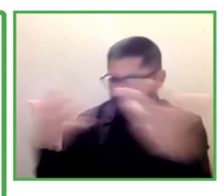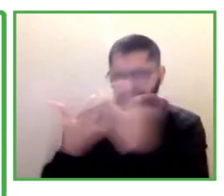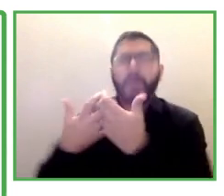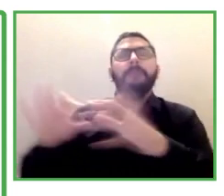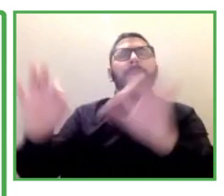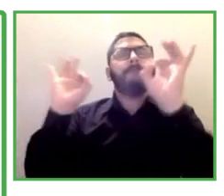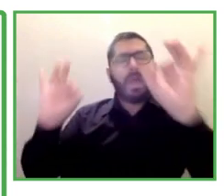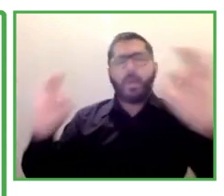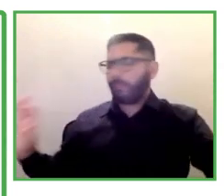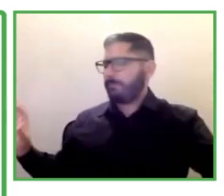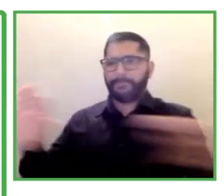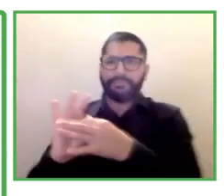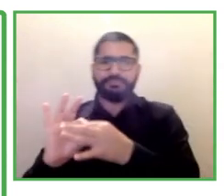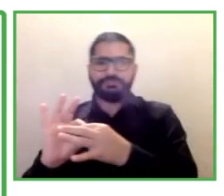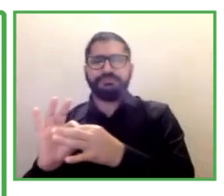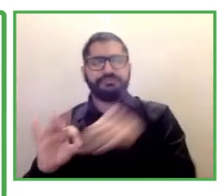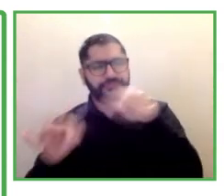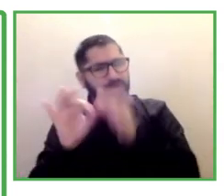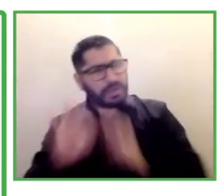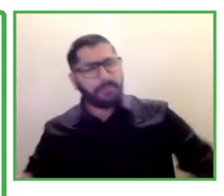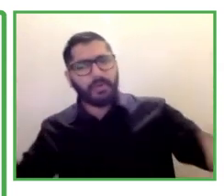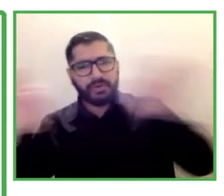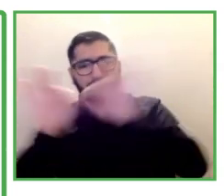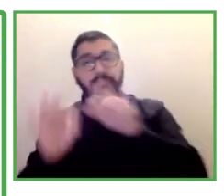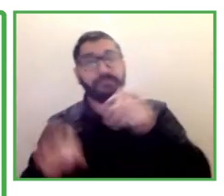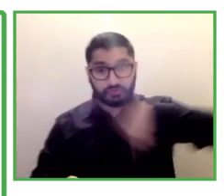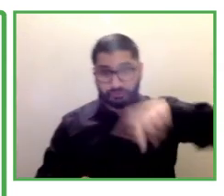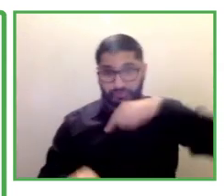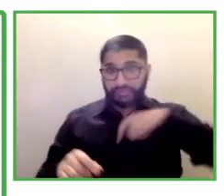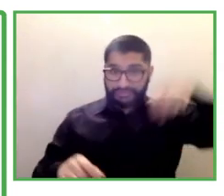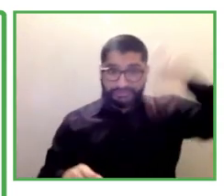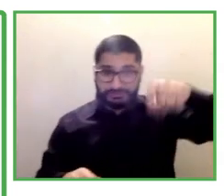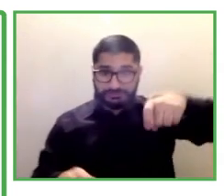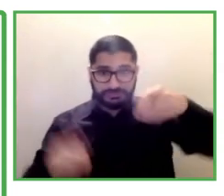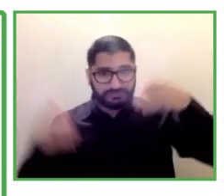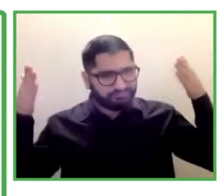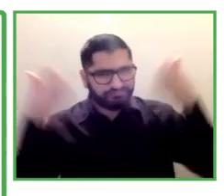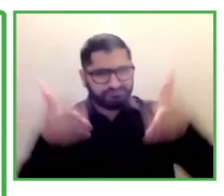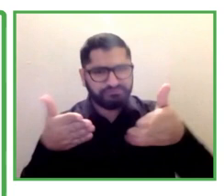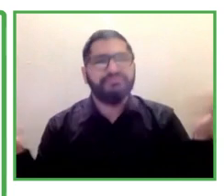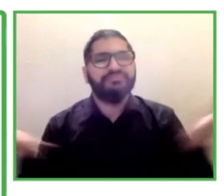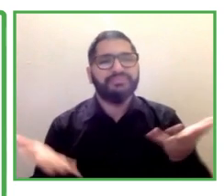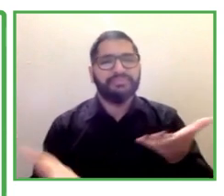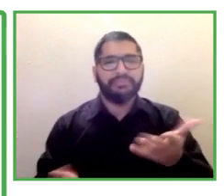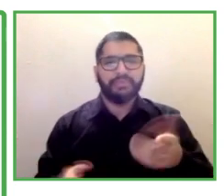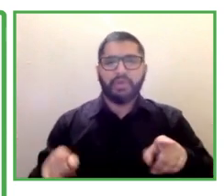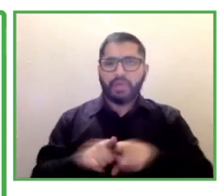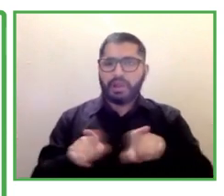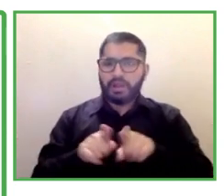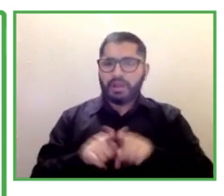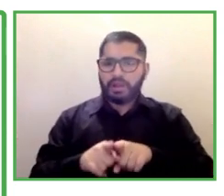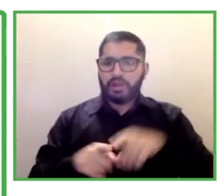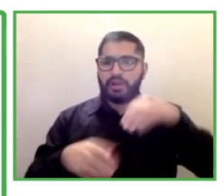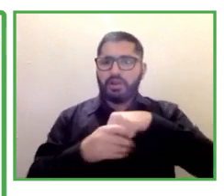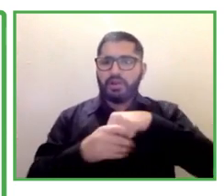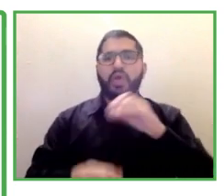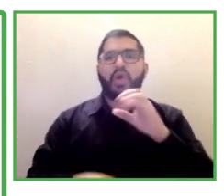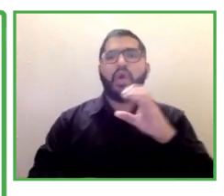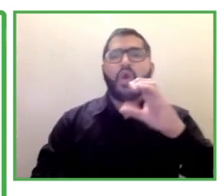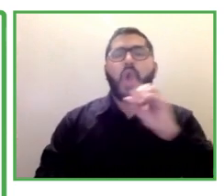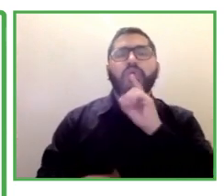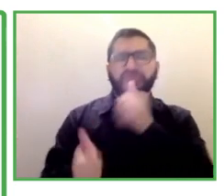is a coach will come in and start with an individual for their first few days of employment, help them get onboarded,